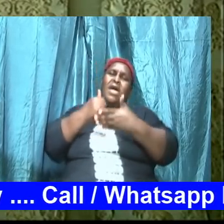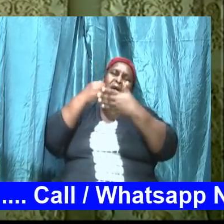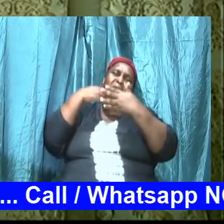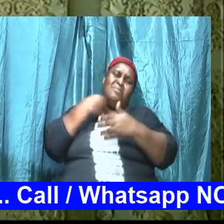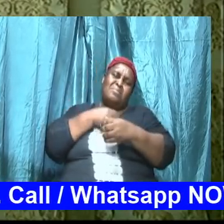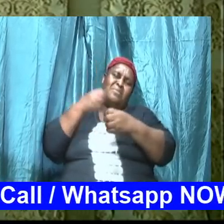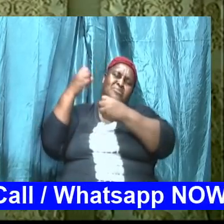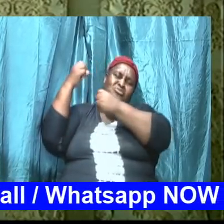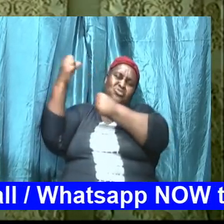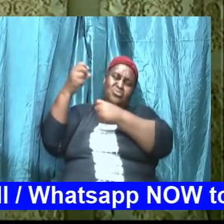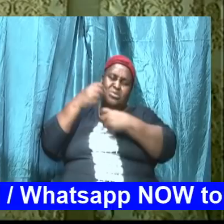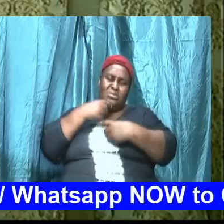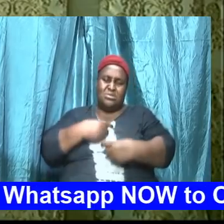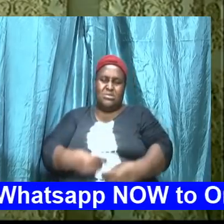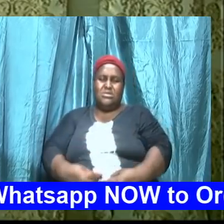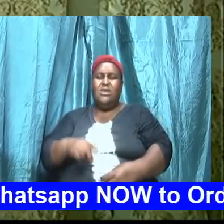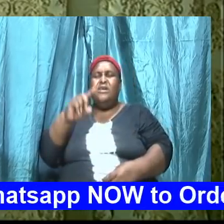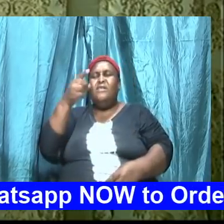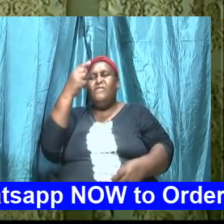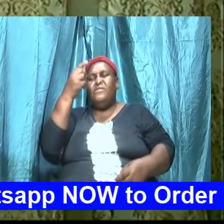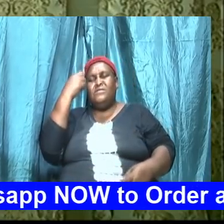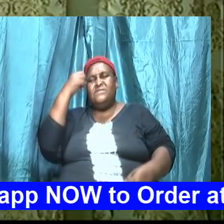strong desire first